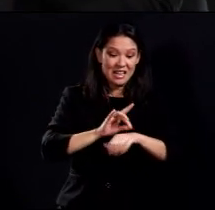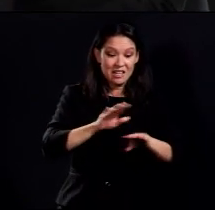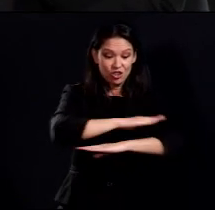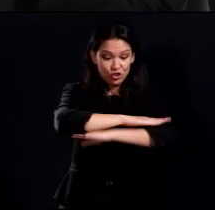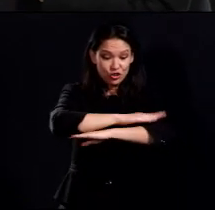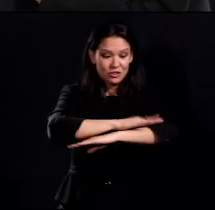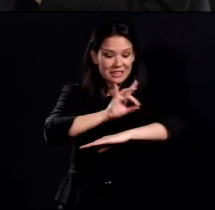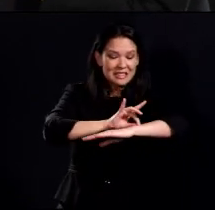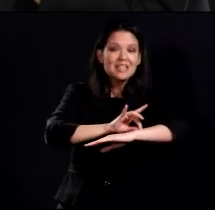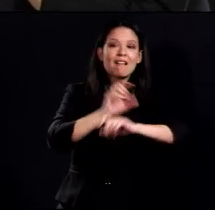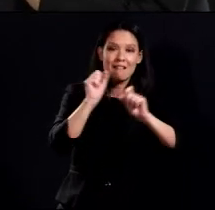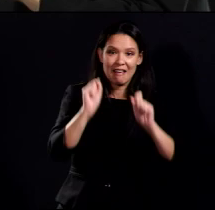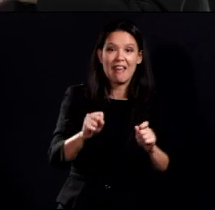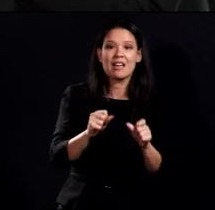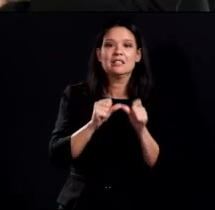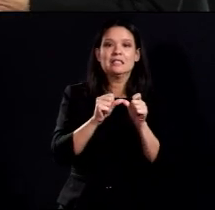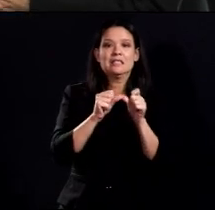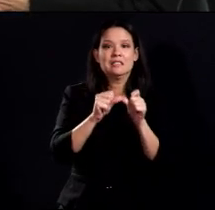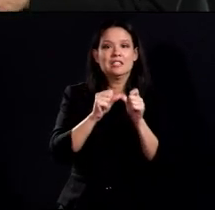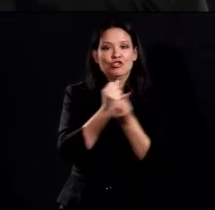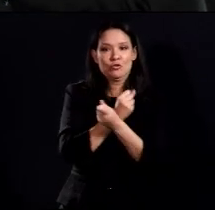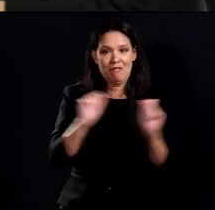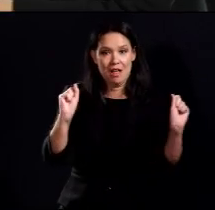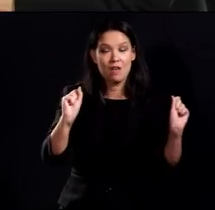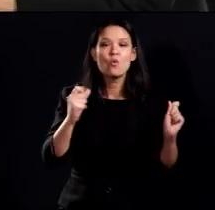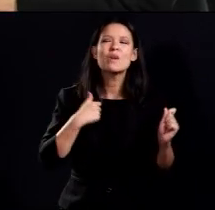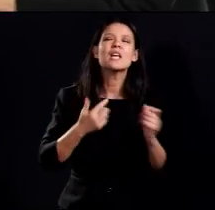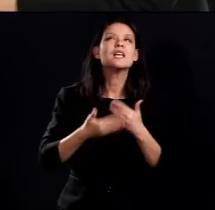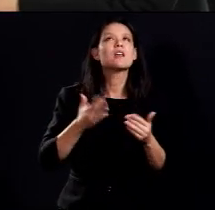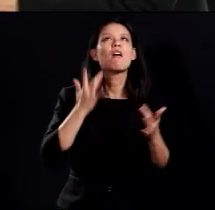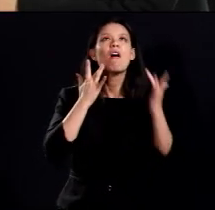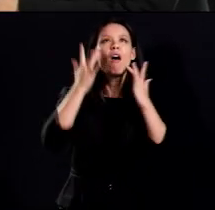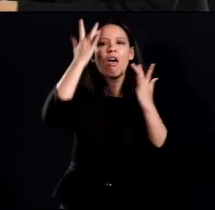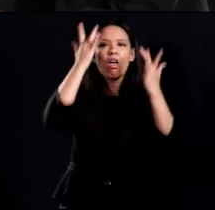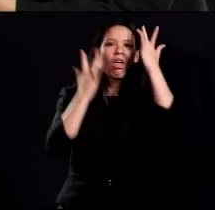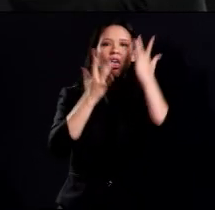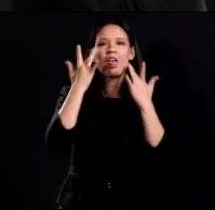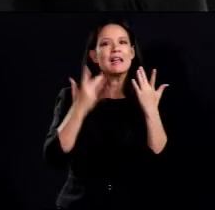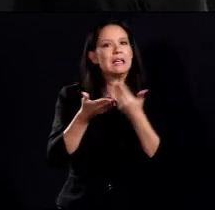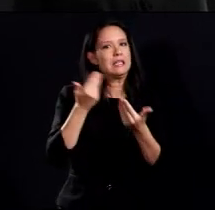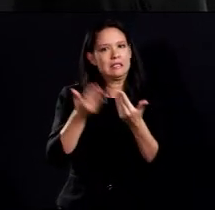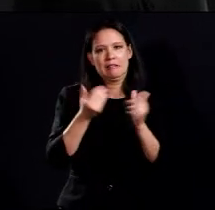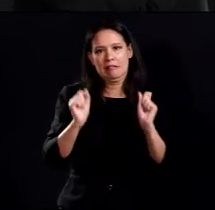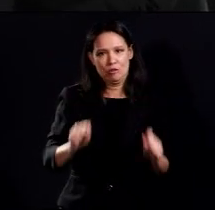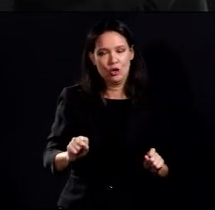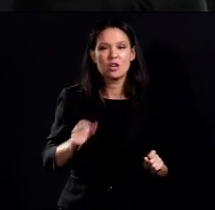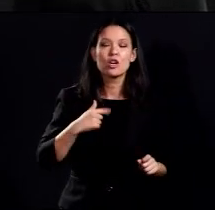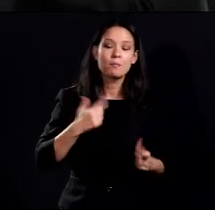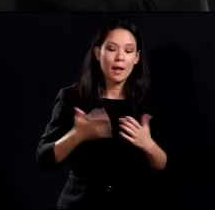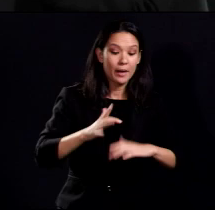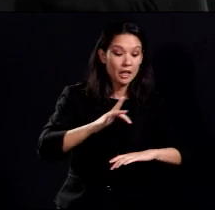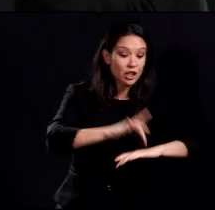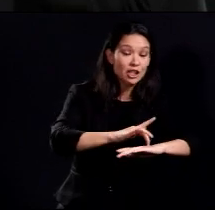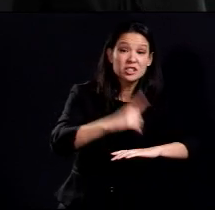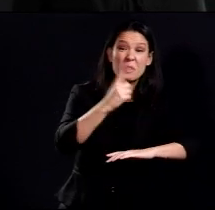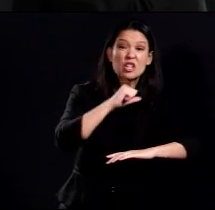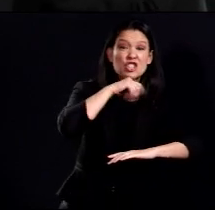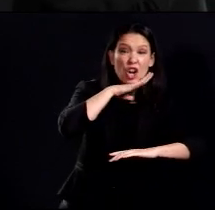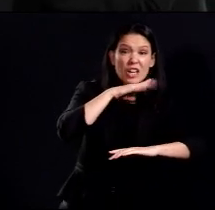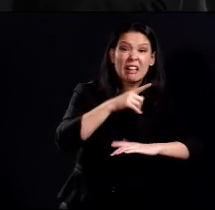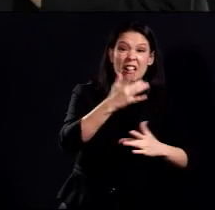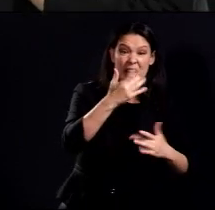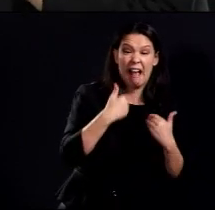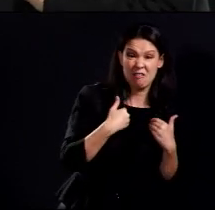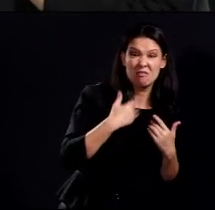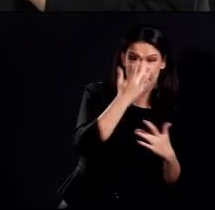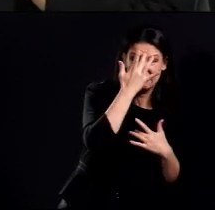and we do touch our face a lot. So, we can easily touch those contaminated objects and then touch our nose, our mouth, our